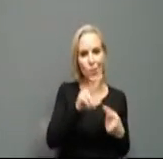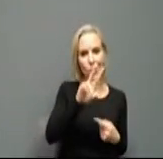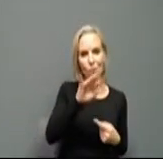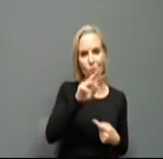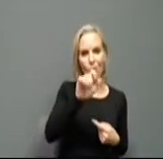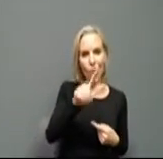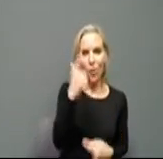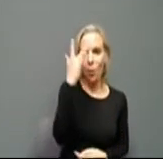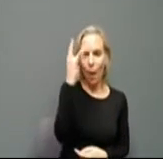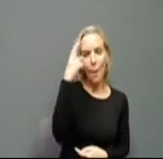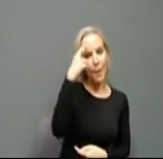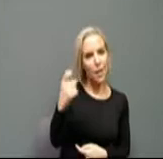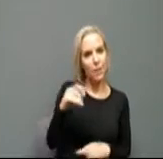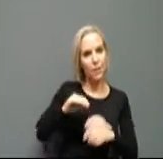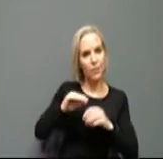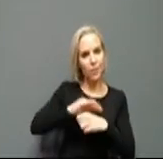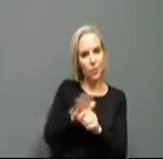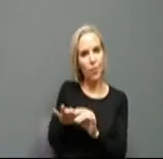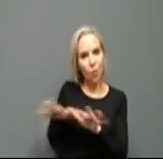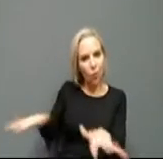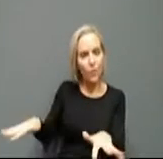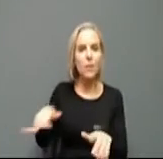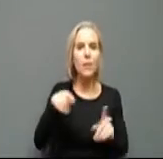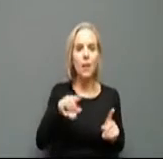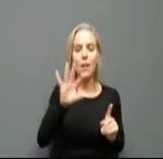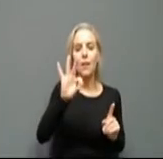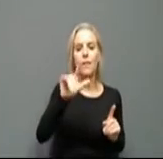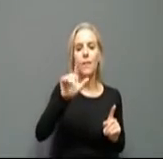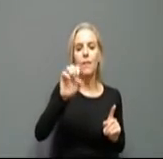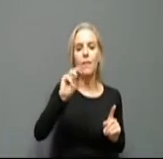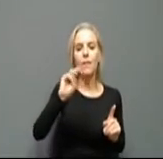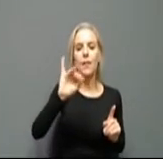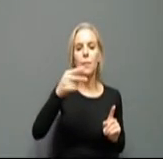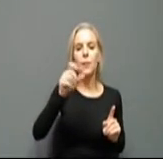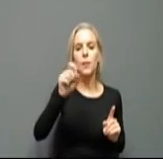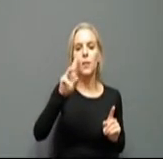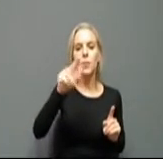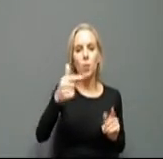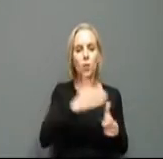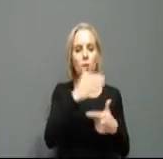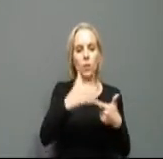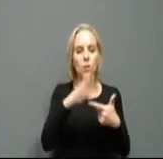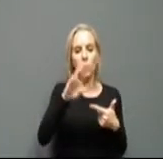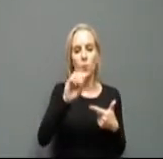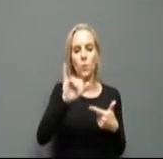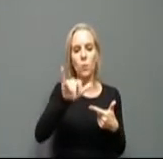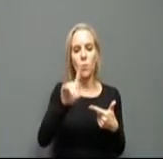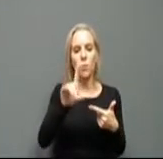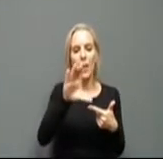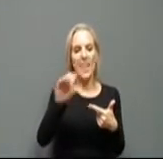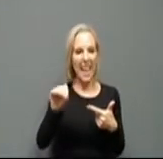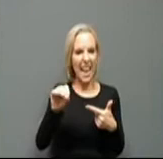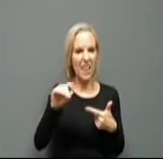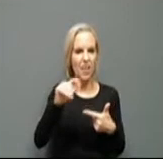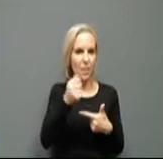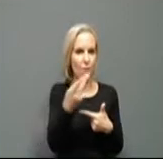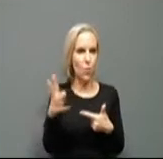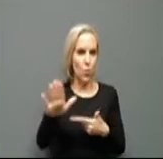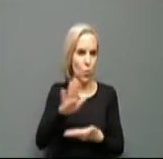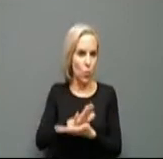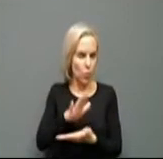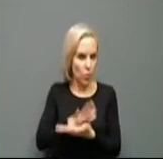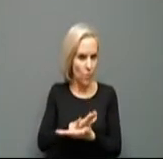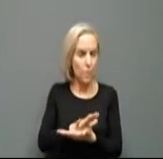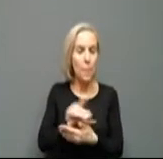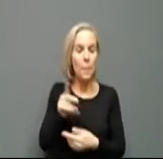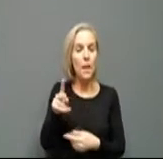the Fleming'sburg School District. The other is Boyd County with a few of their schools. Let me first of all say they're